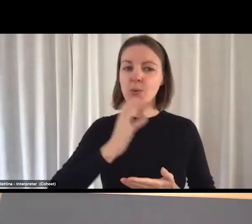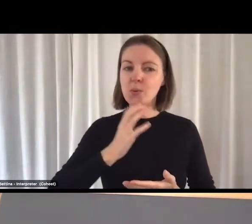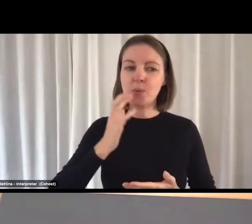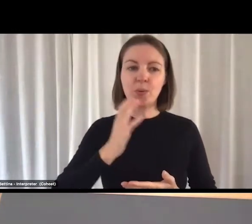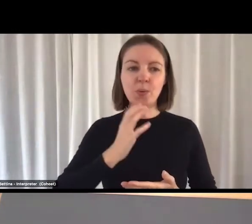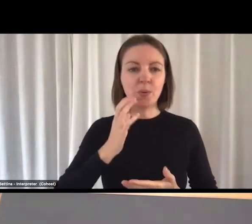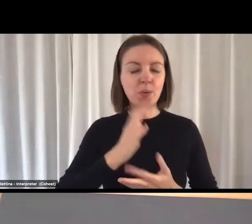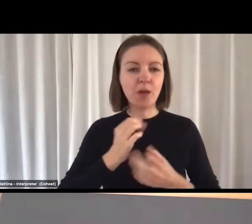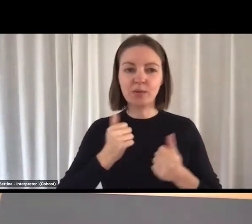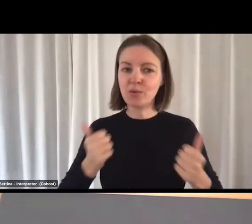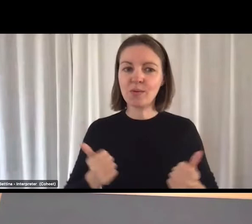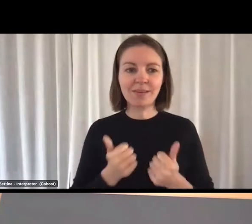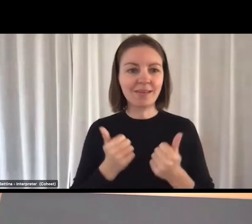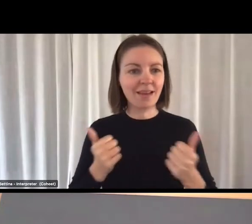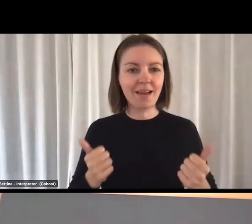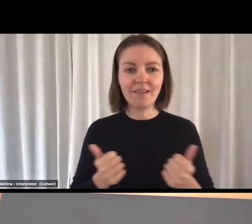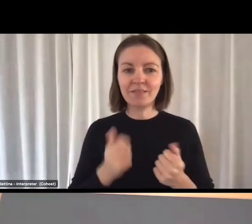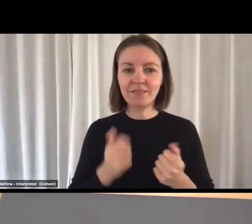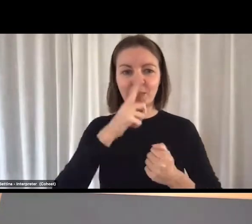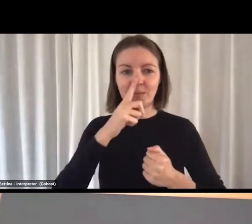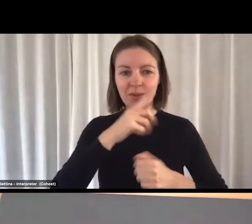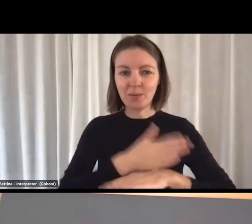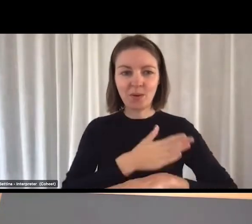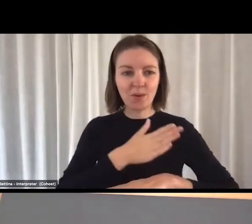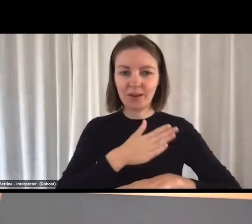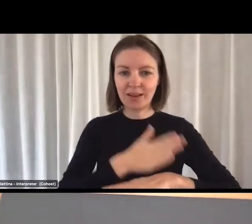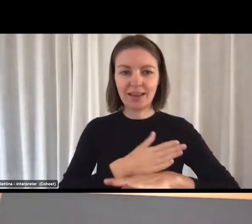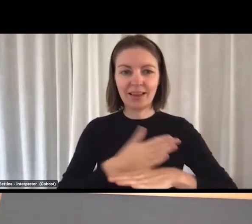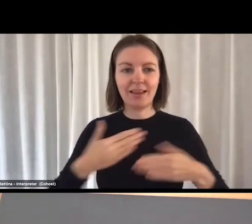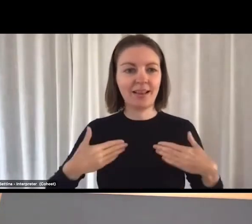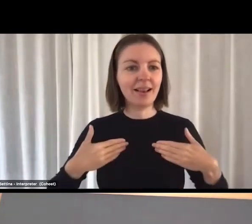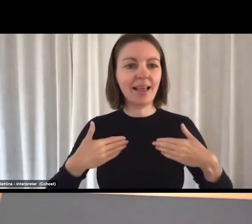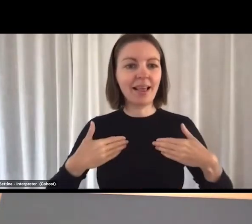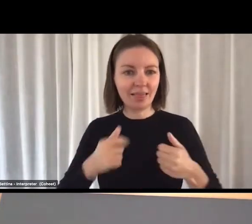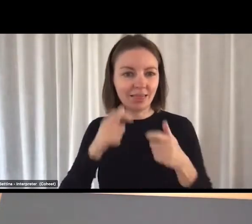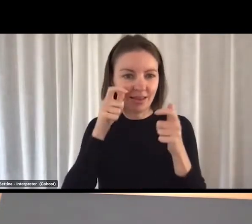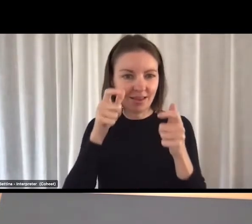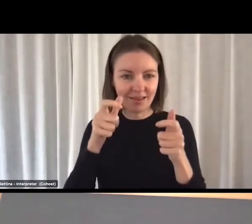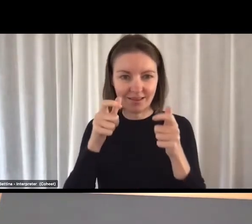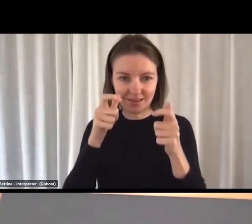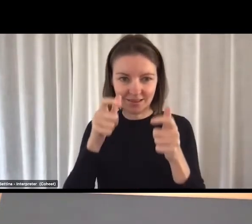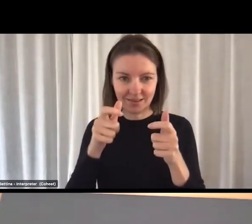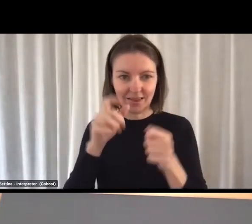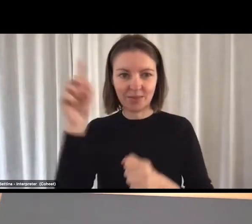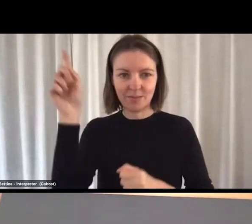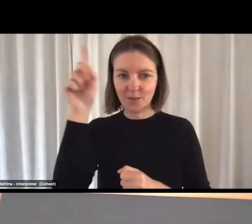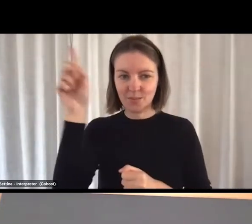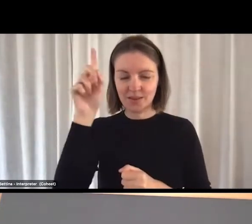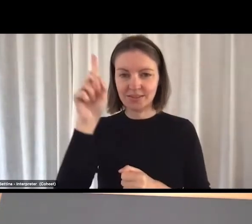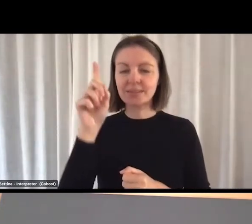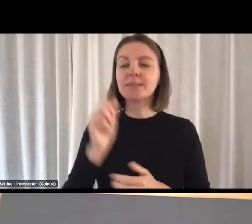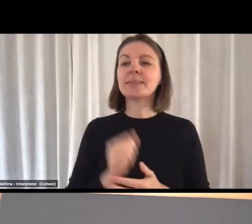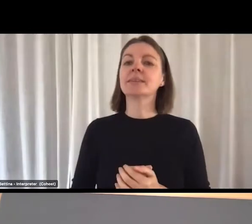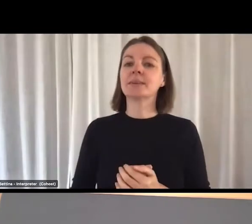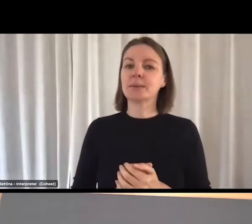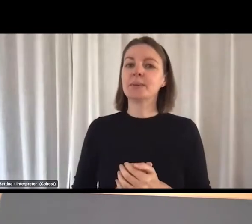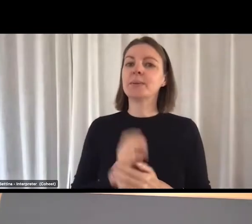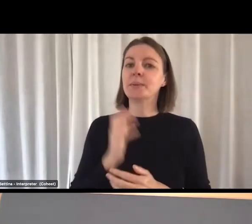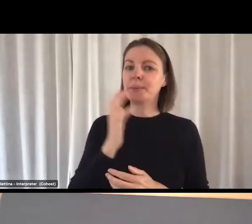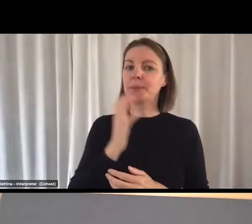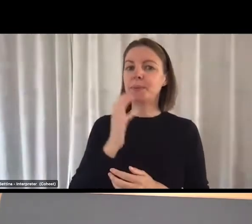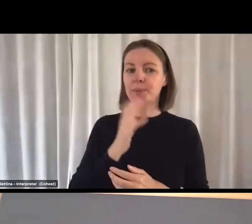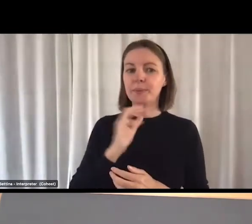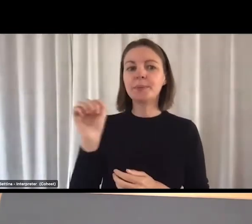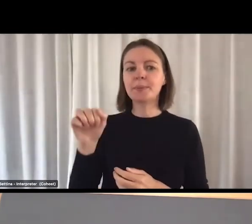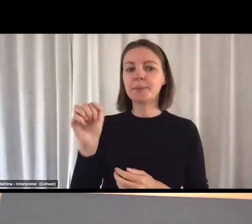in the health and care sector that the health and care sector are facing. This sector was hit very